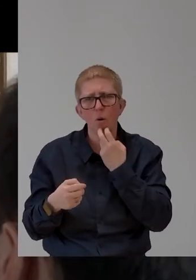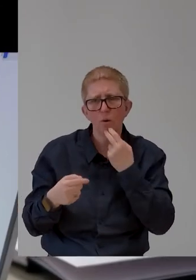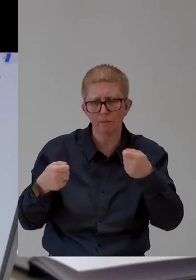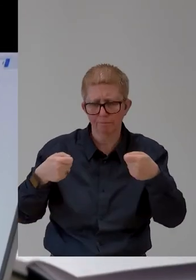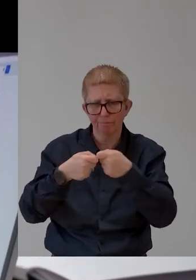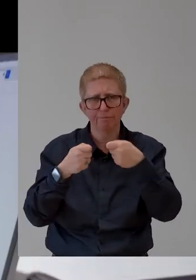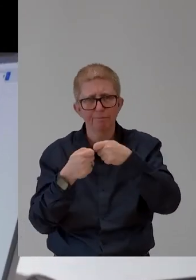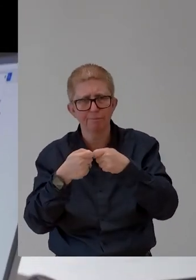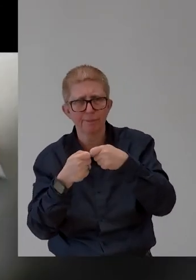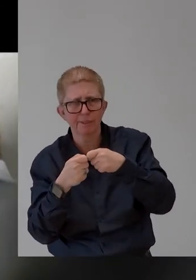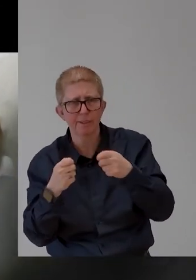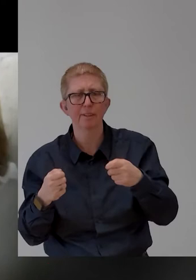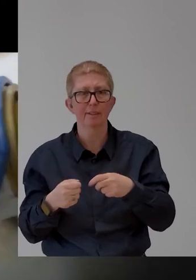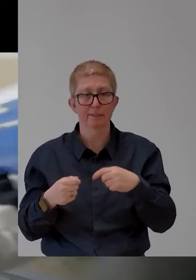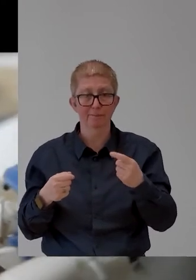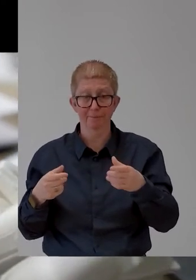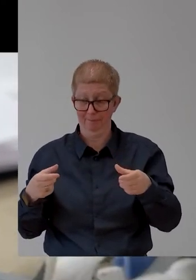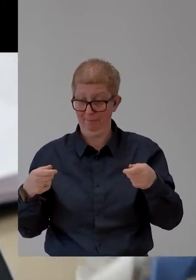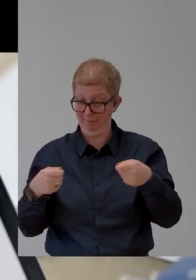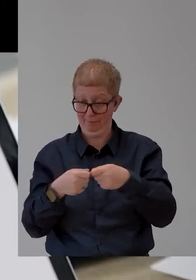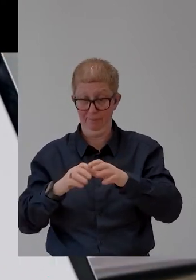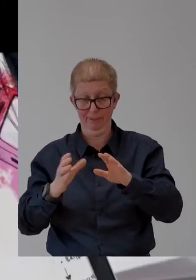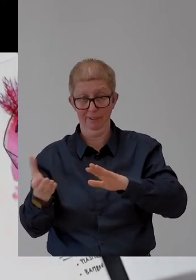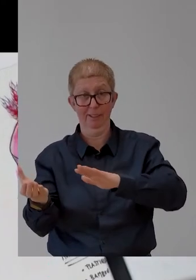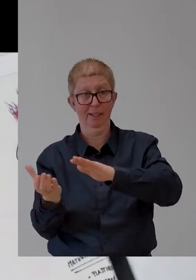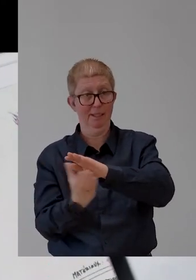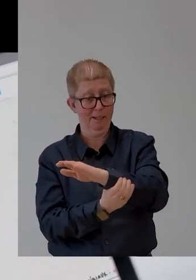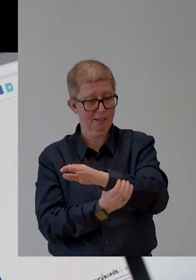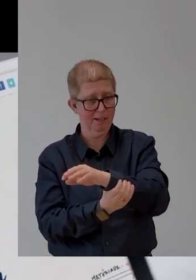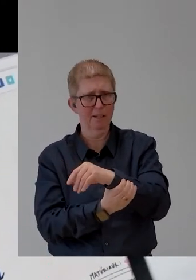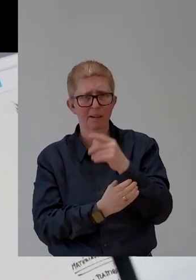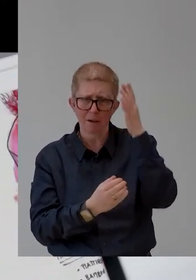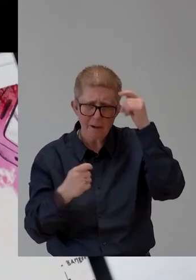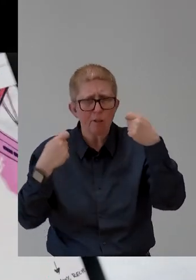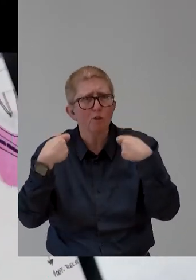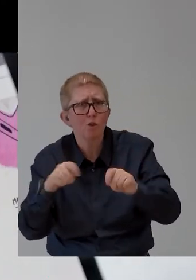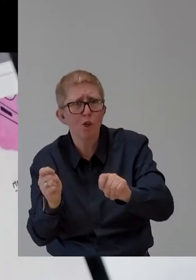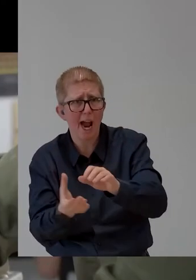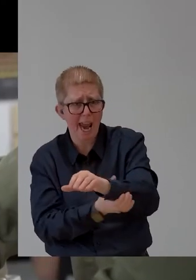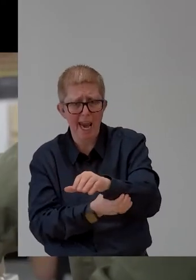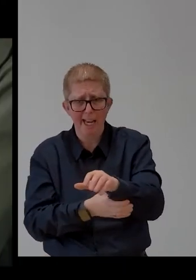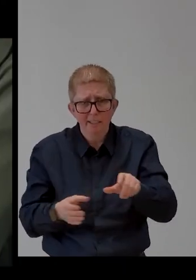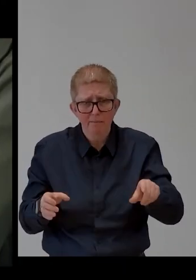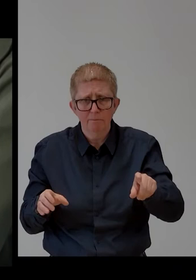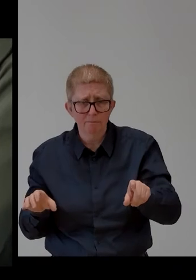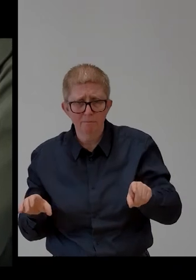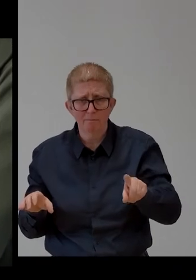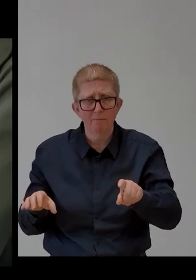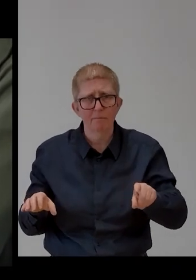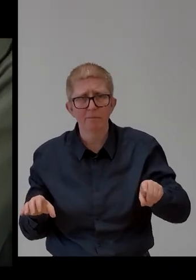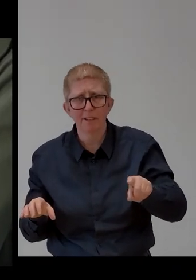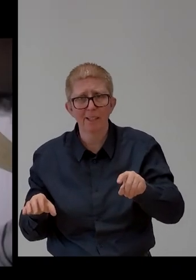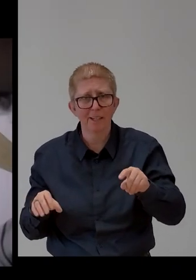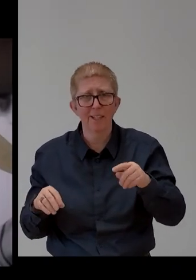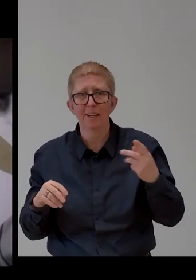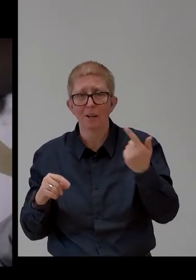is now finished and the narrator is trying out how to move it, its hand and its finger. The two men are in an office of human